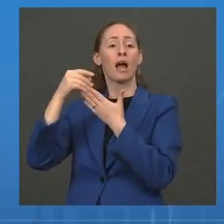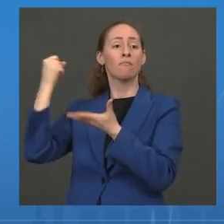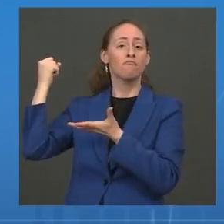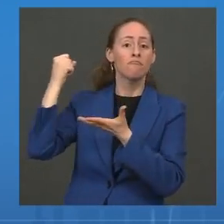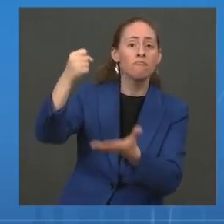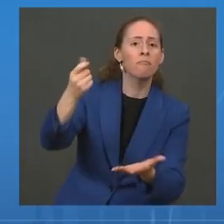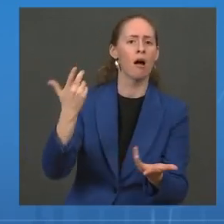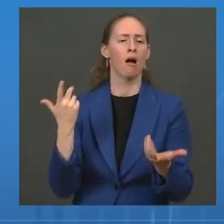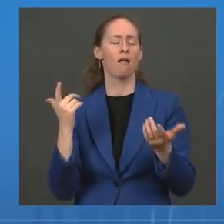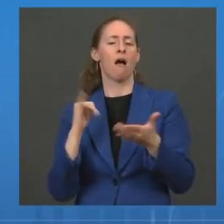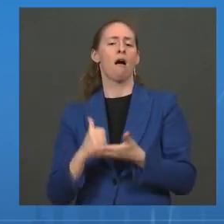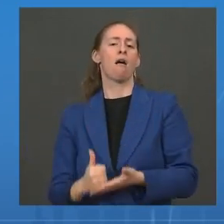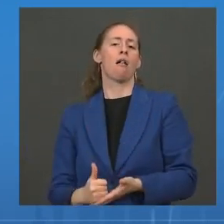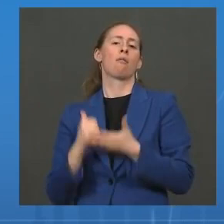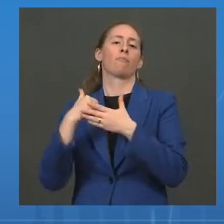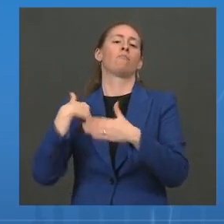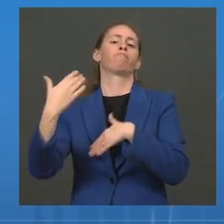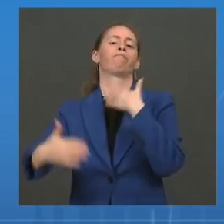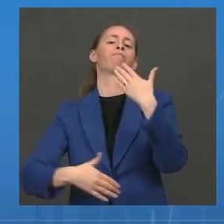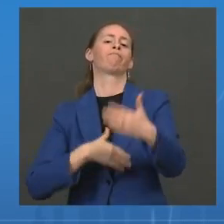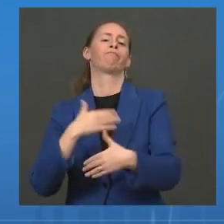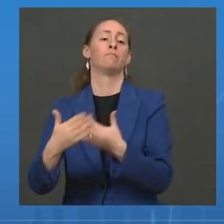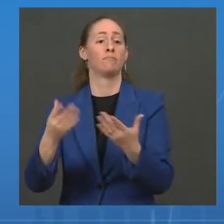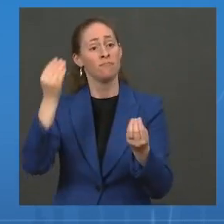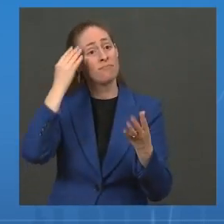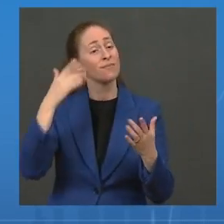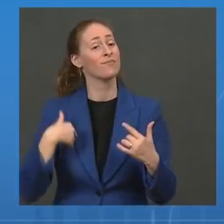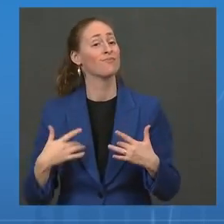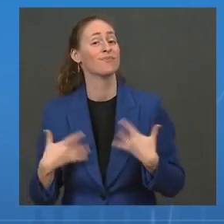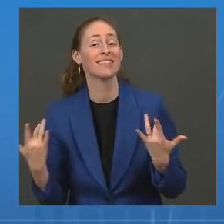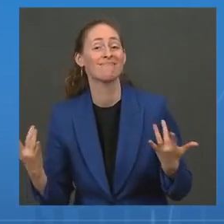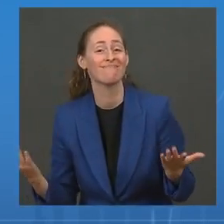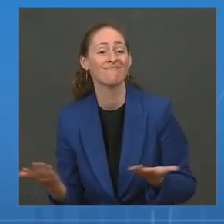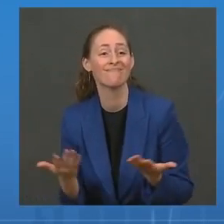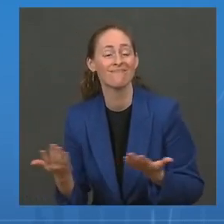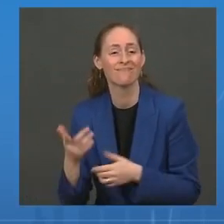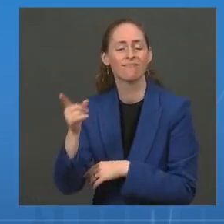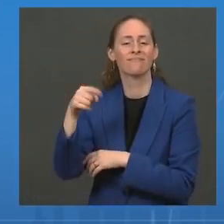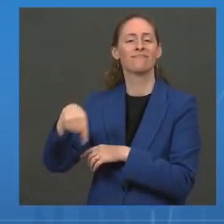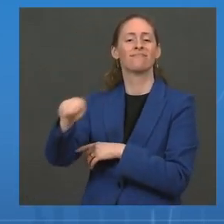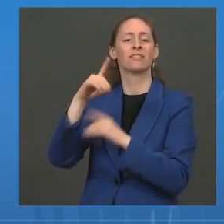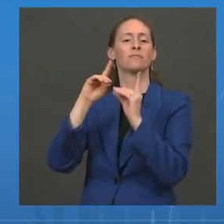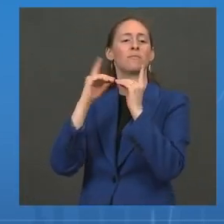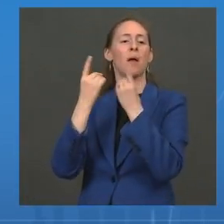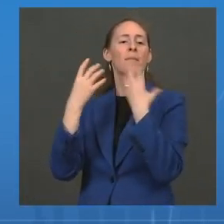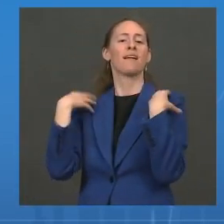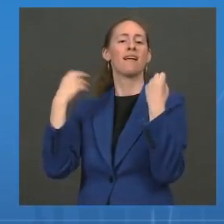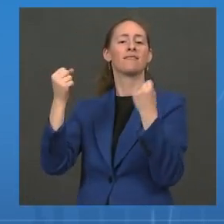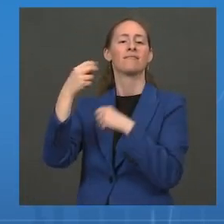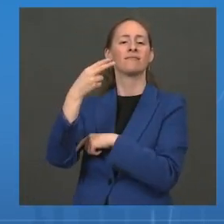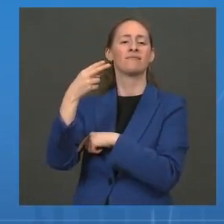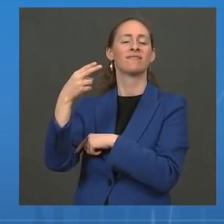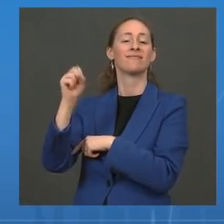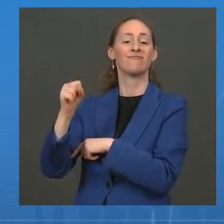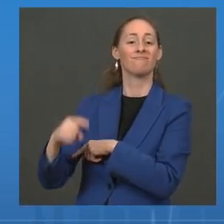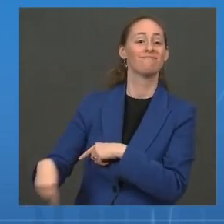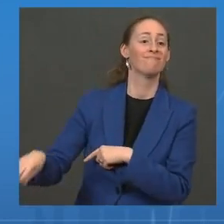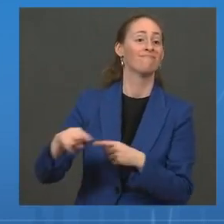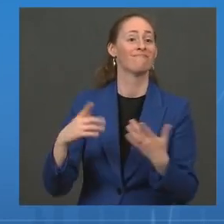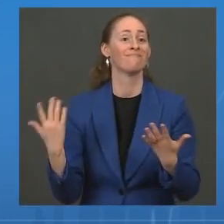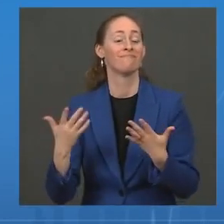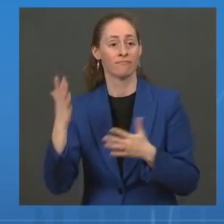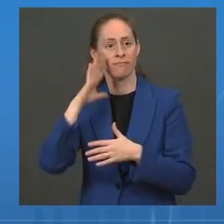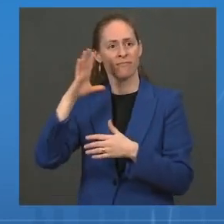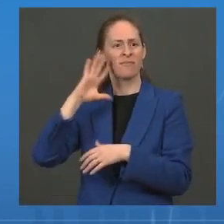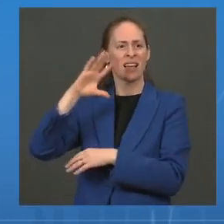I'm pleased to announce today that the U.S. Department of Health and Human Services will invest $785 million in